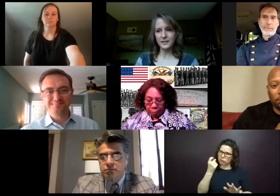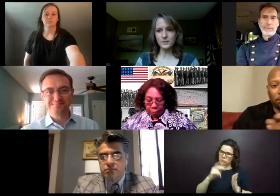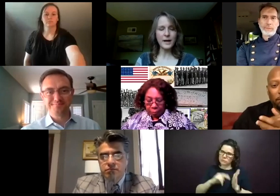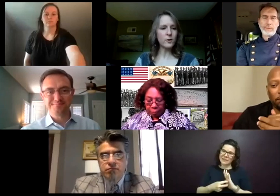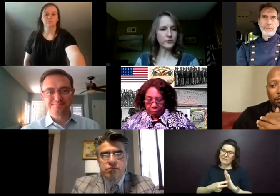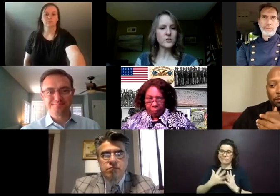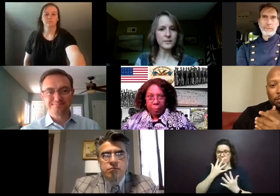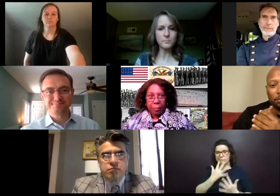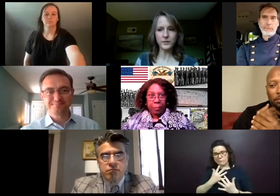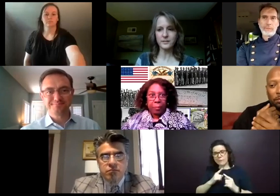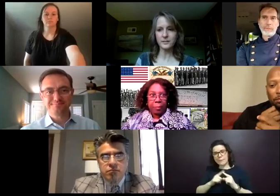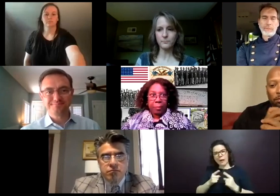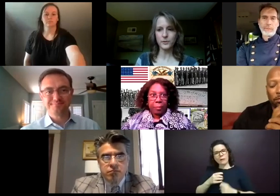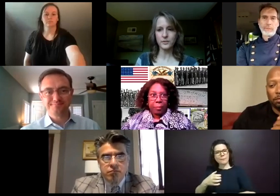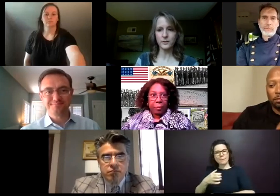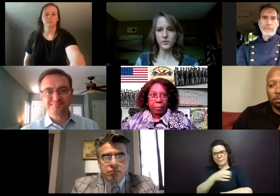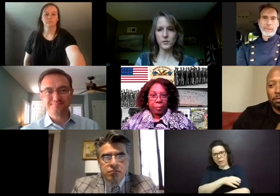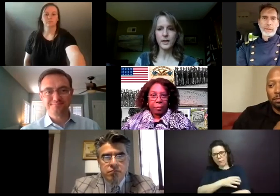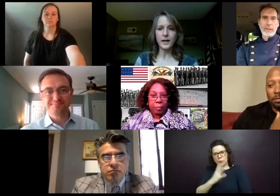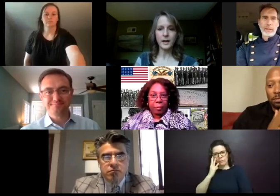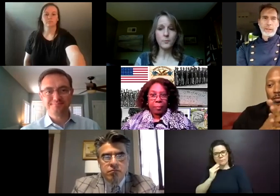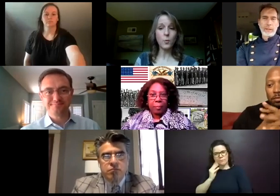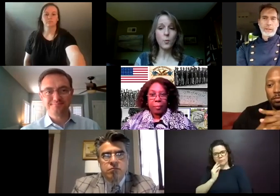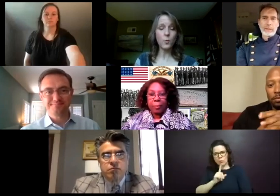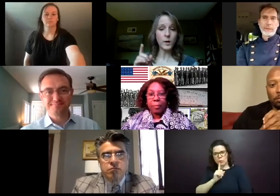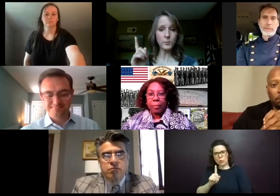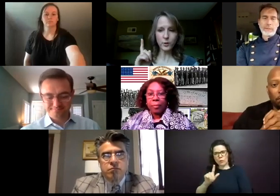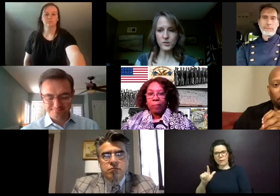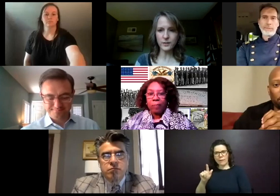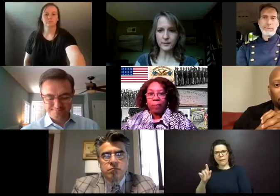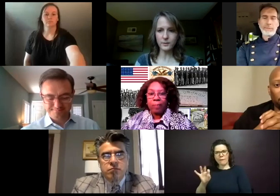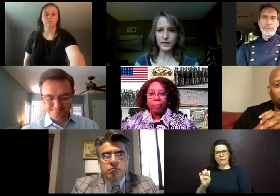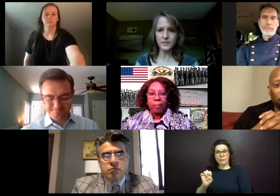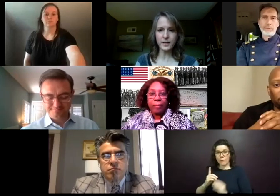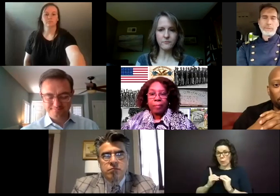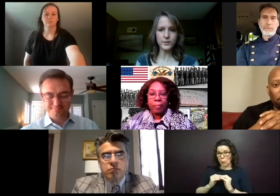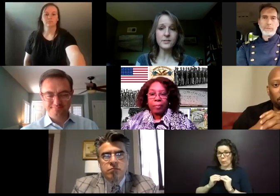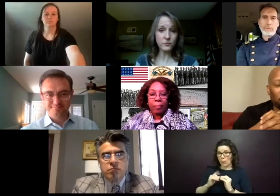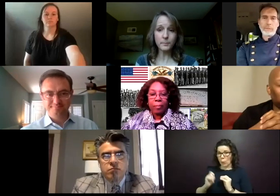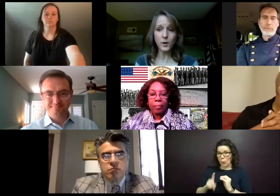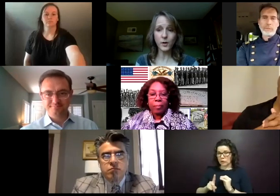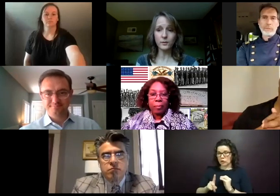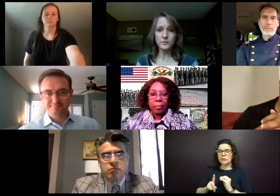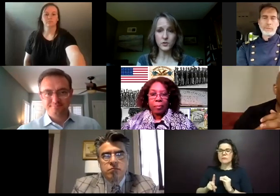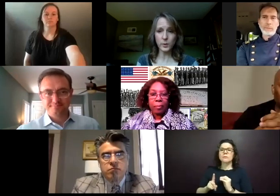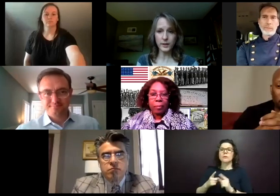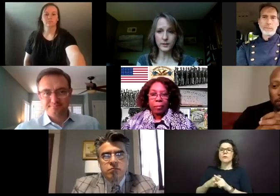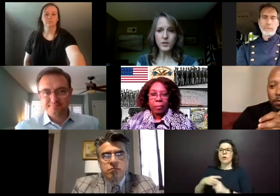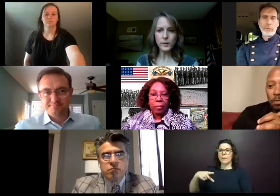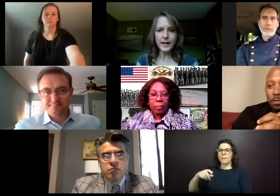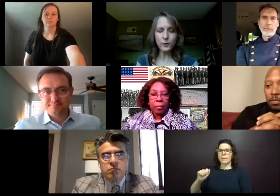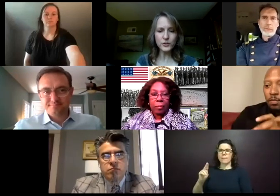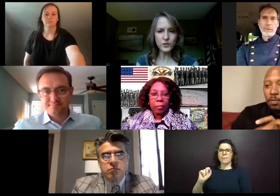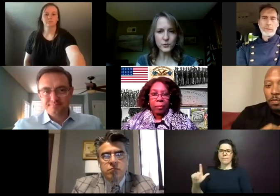know, it's powerful to experience it in person there, too. One more question I think we have time for, and this is from Paul to